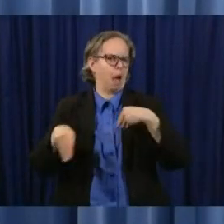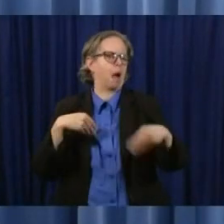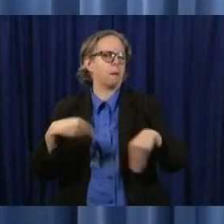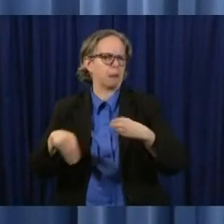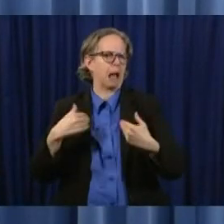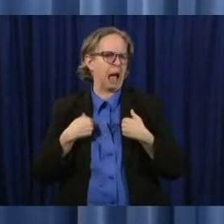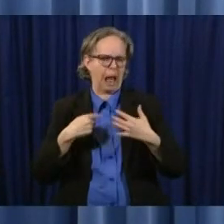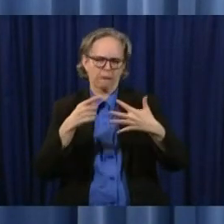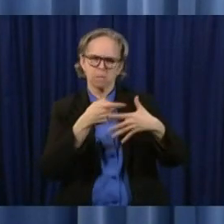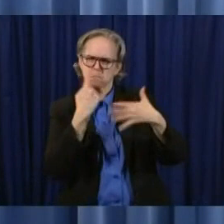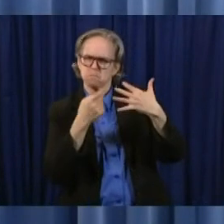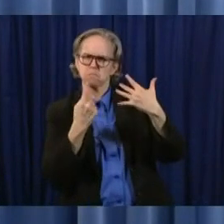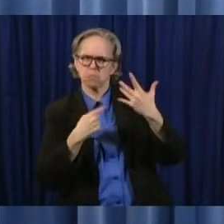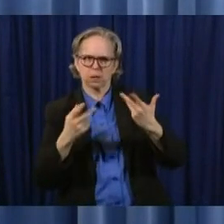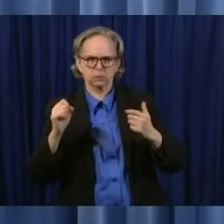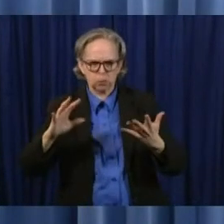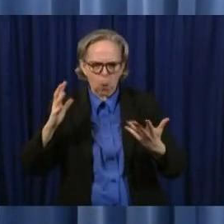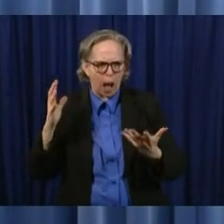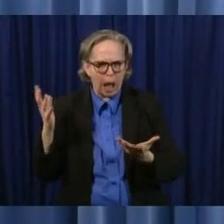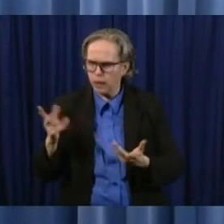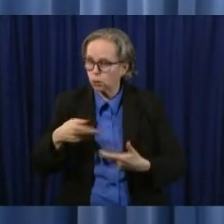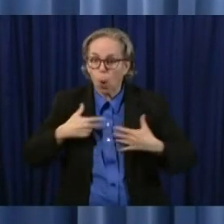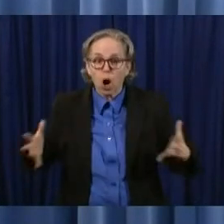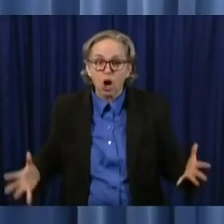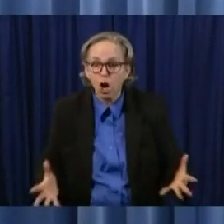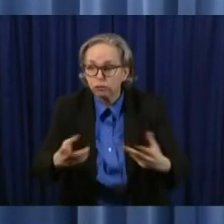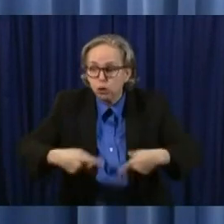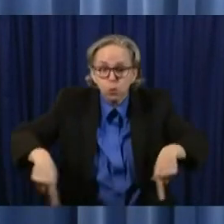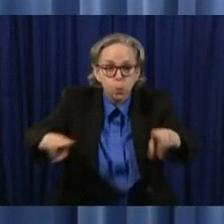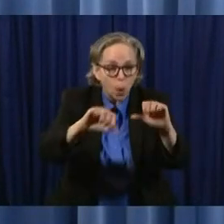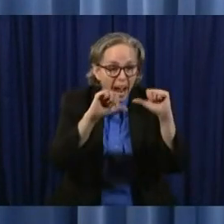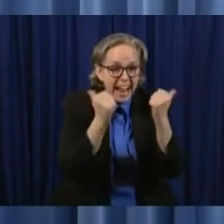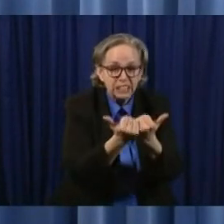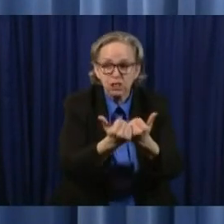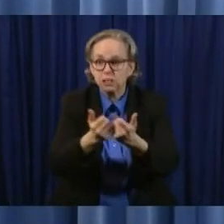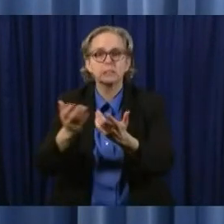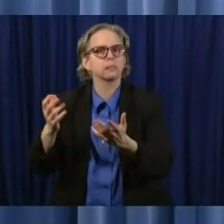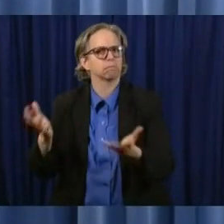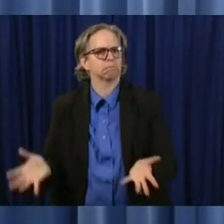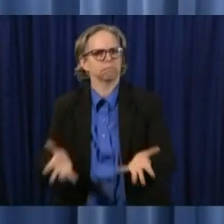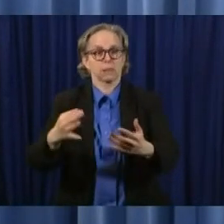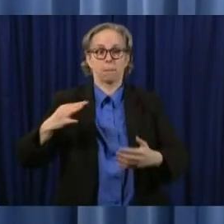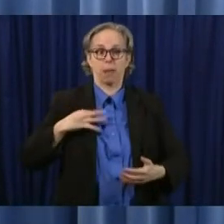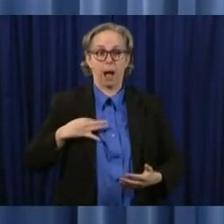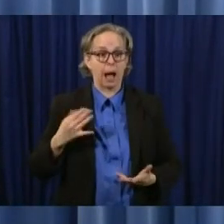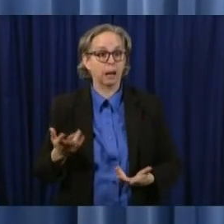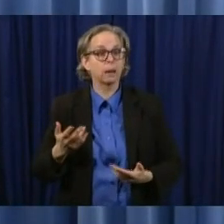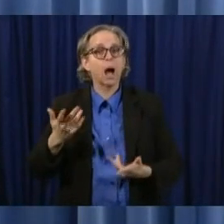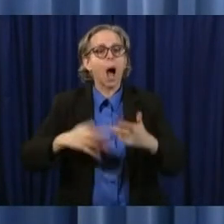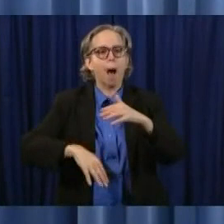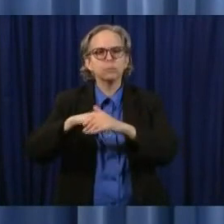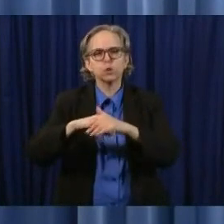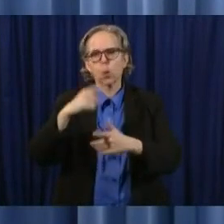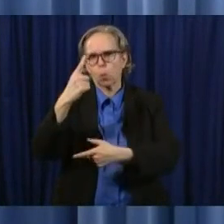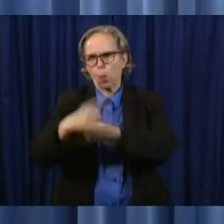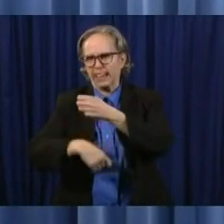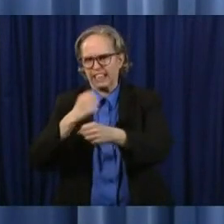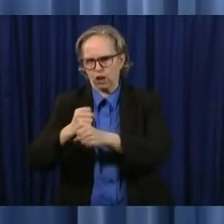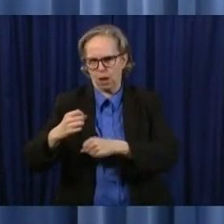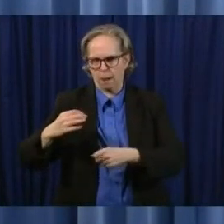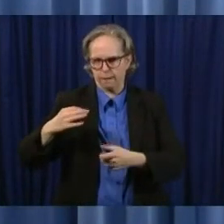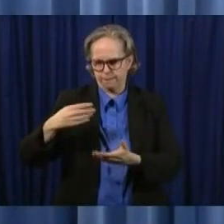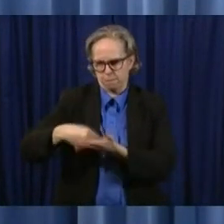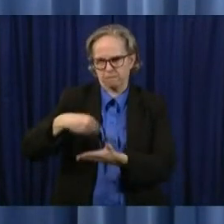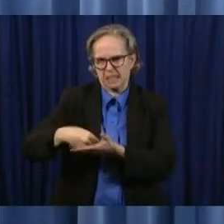agencies to apply for it agencies may apply for up to 12 months of funding and there is no local